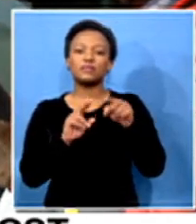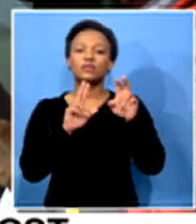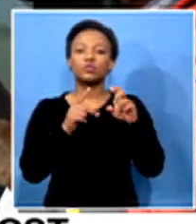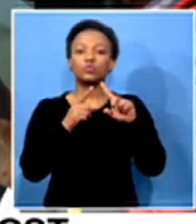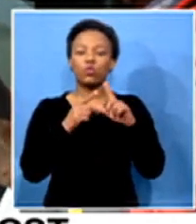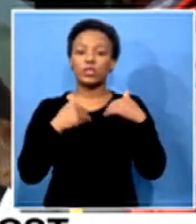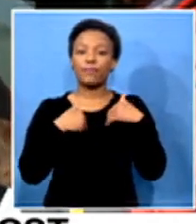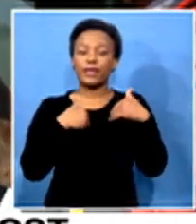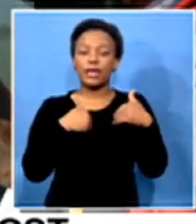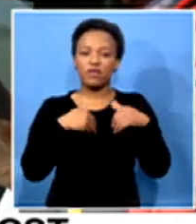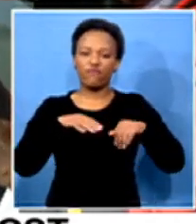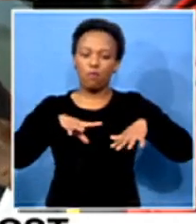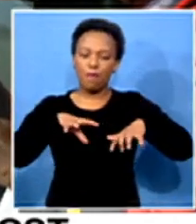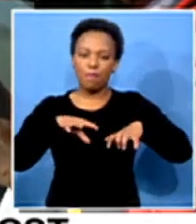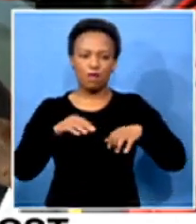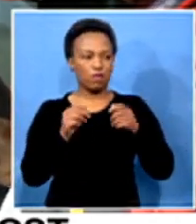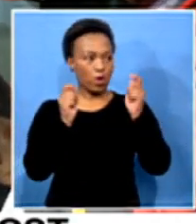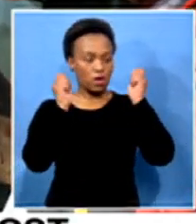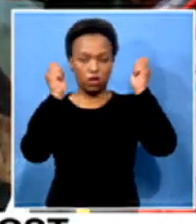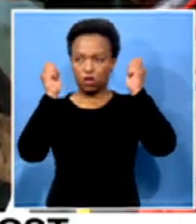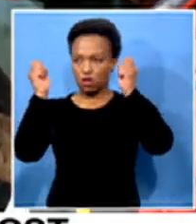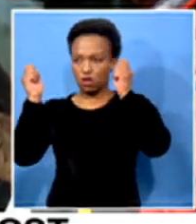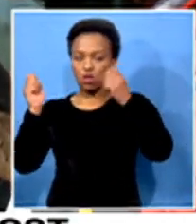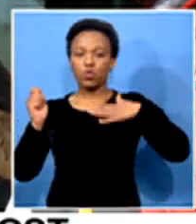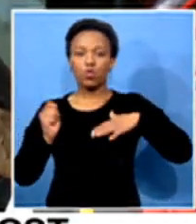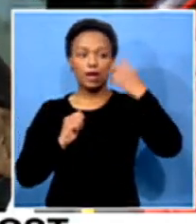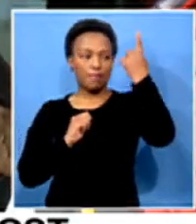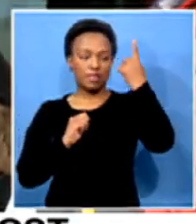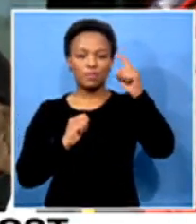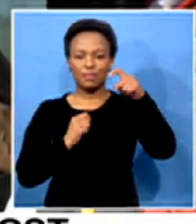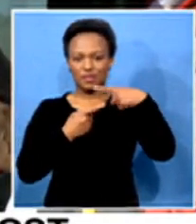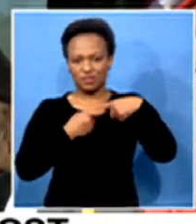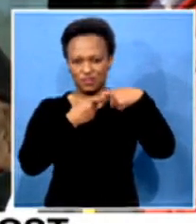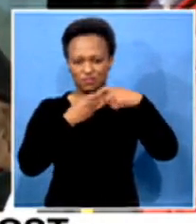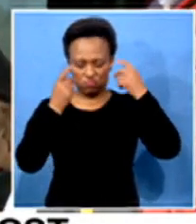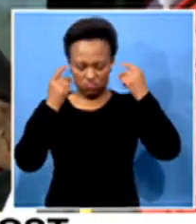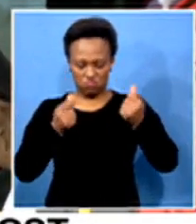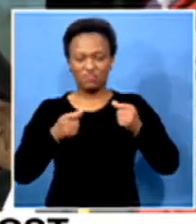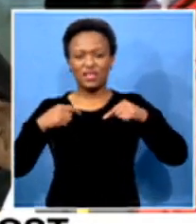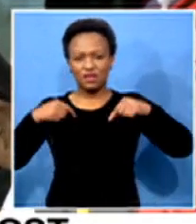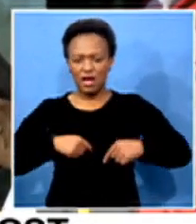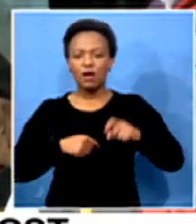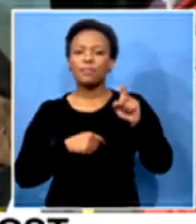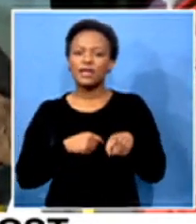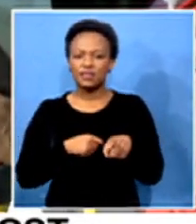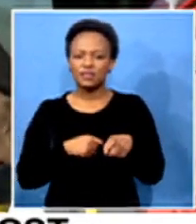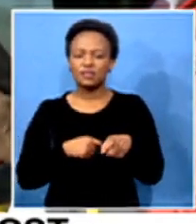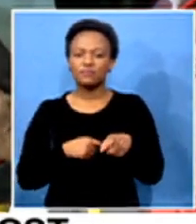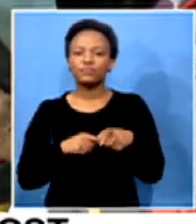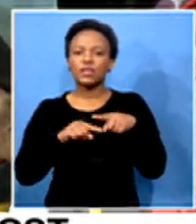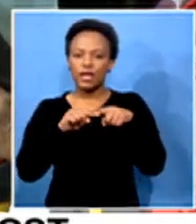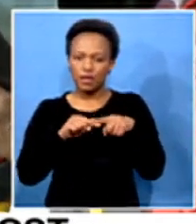this whole picketing, is we want the principal to be suspended with immediate effect pending